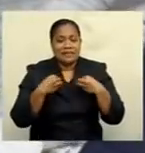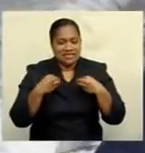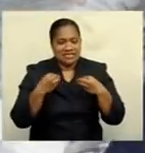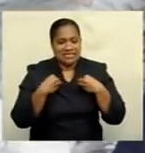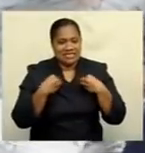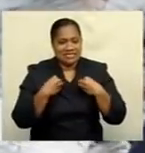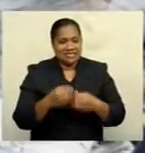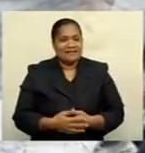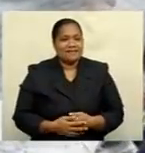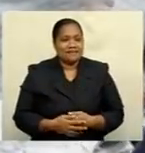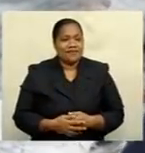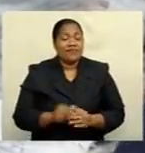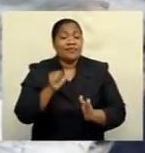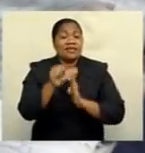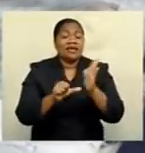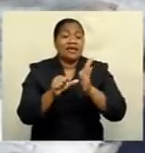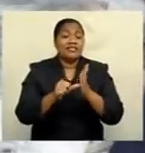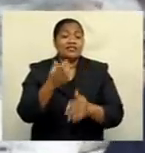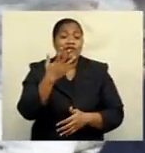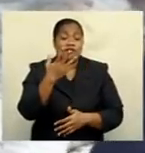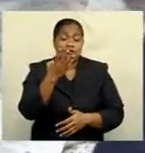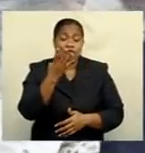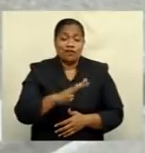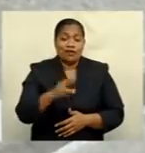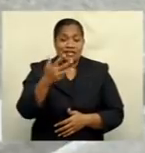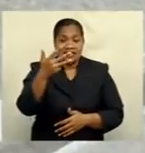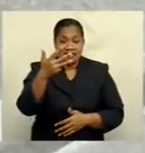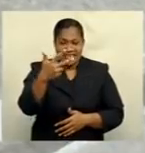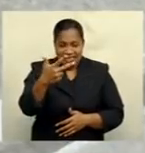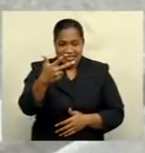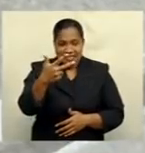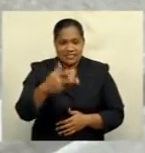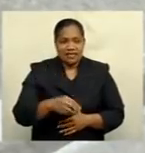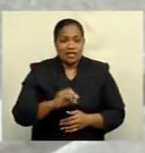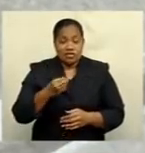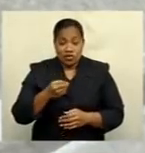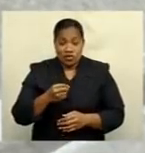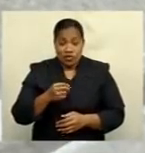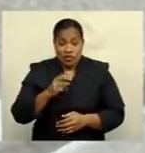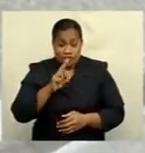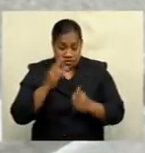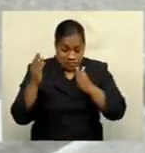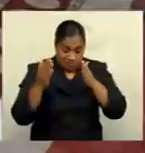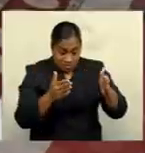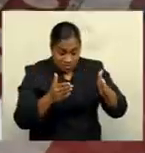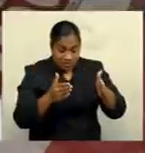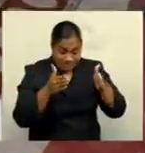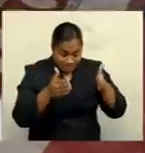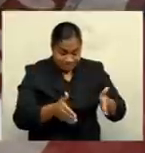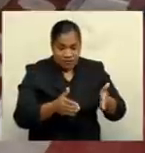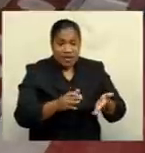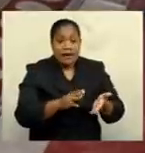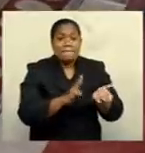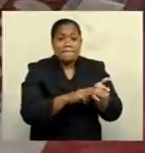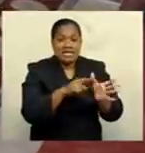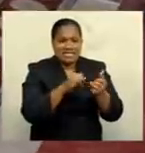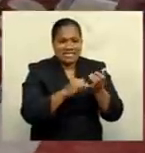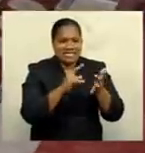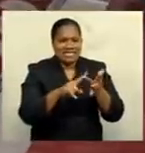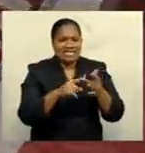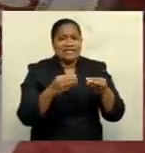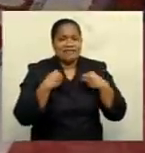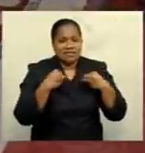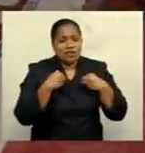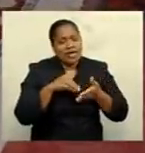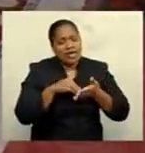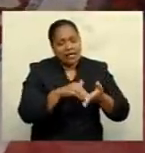The 48-year-old mother of three says her decision to venture into Masi business has helped her support her family during this